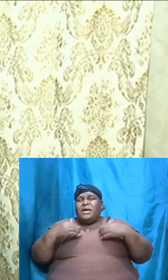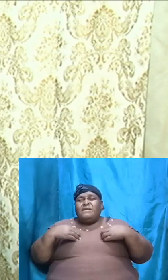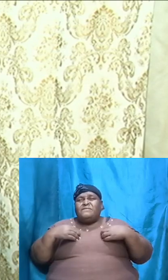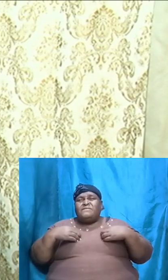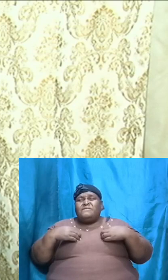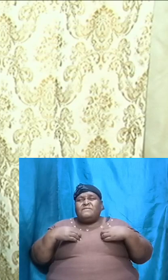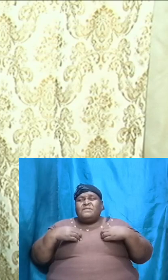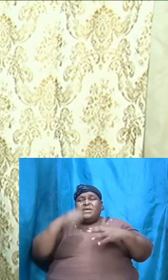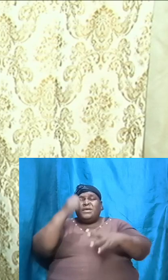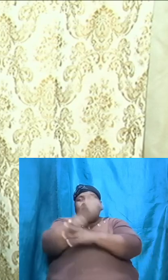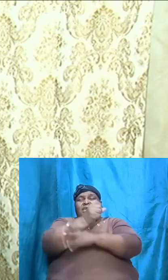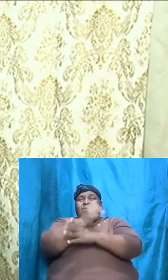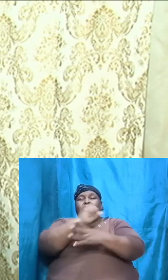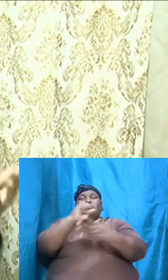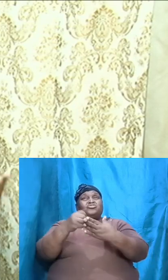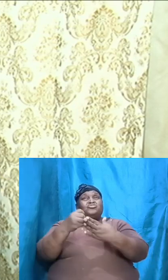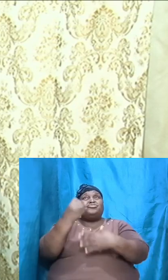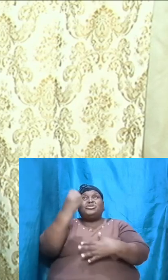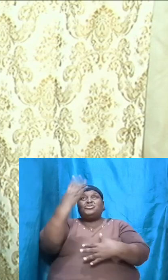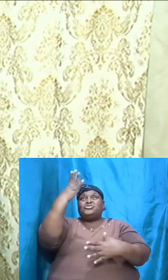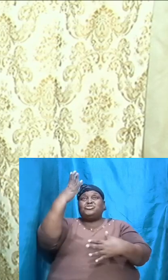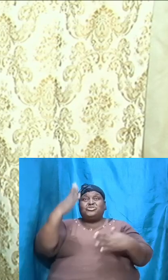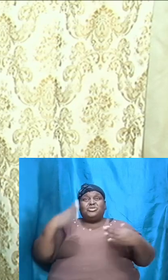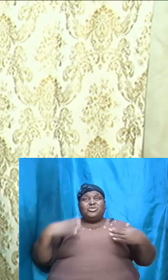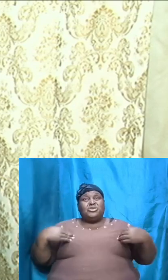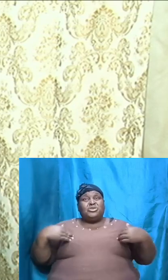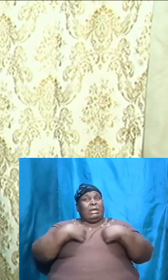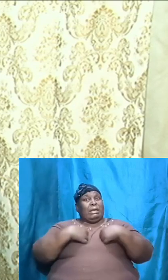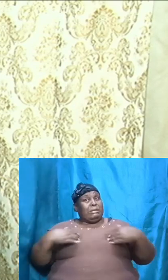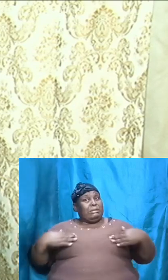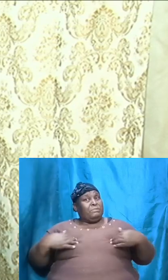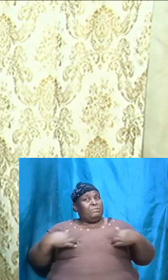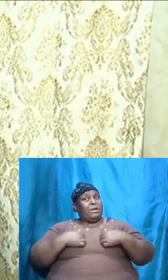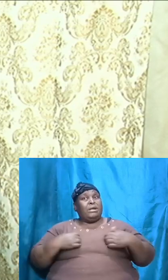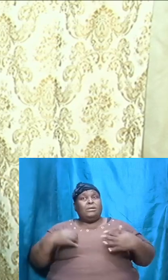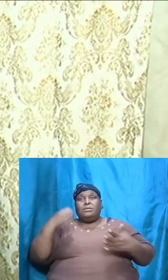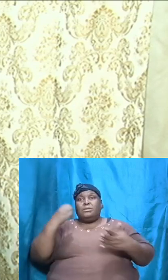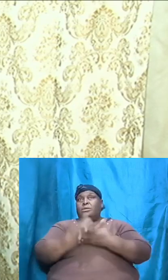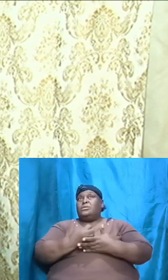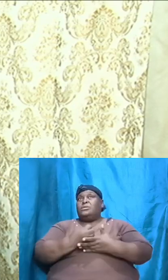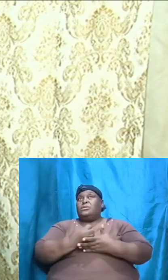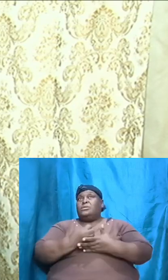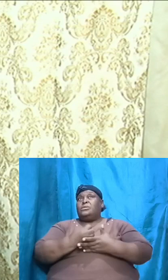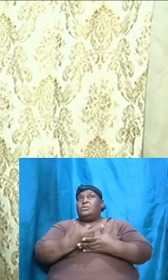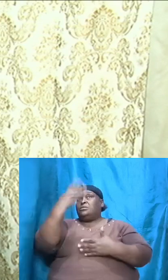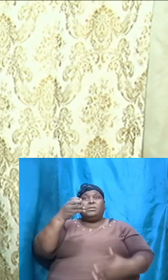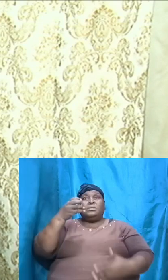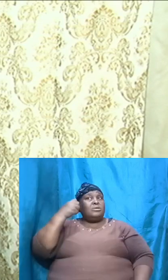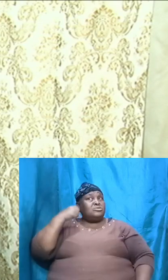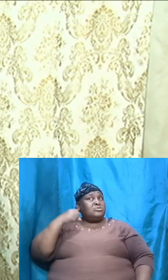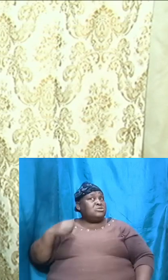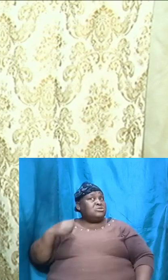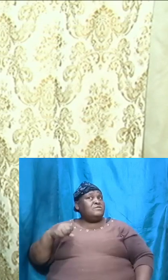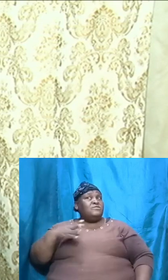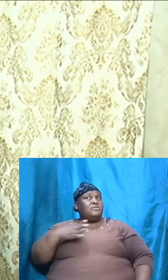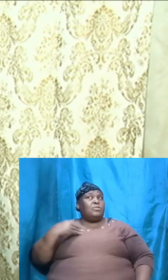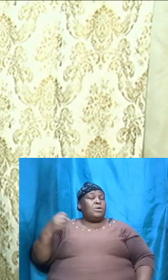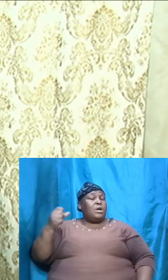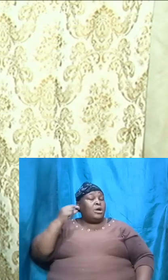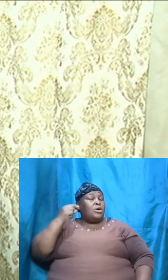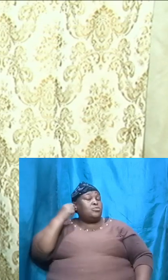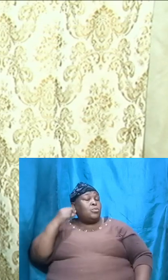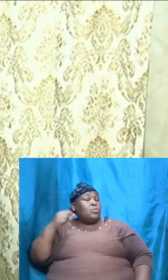Bible say in his flocks he was wealthy the Bible said in silver and in gold he